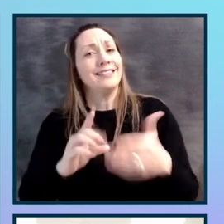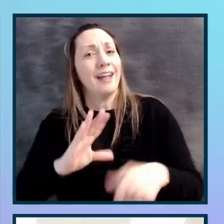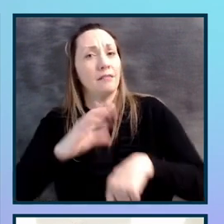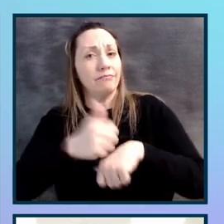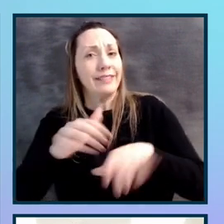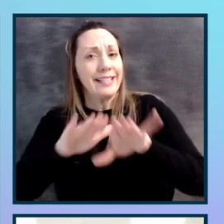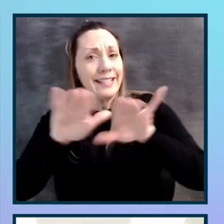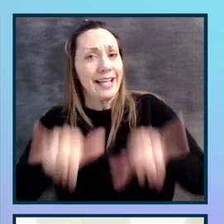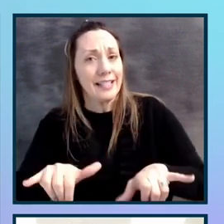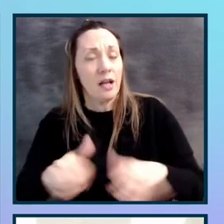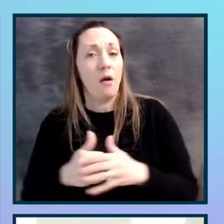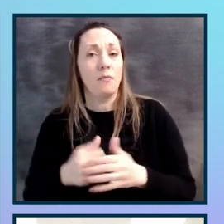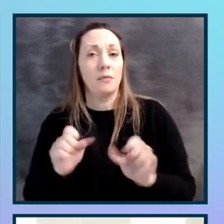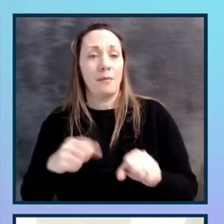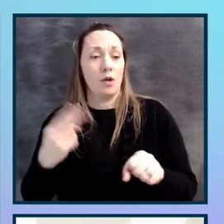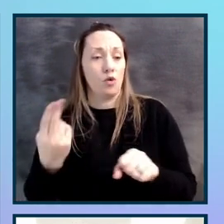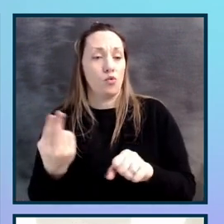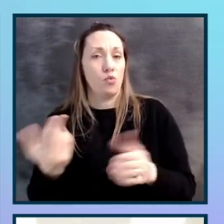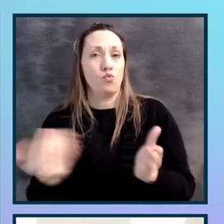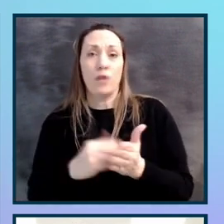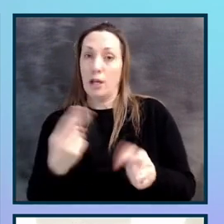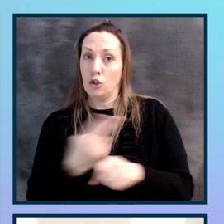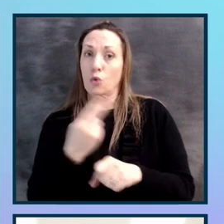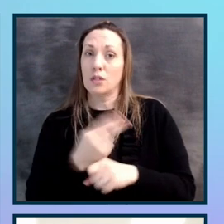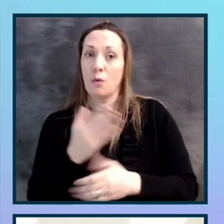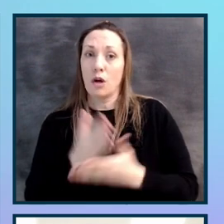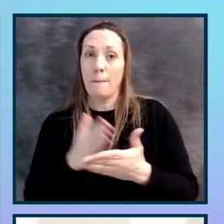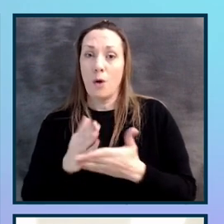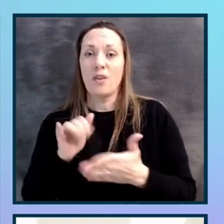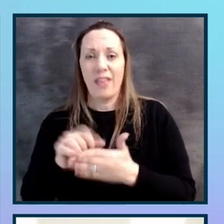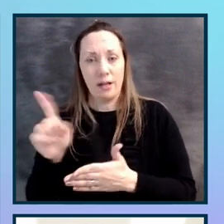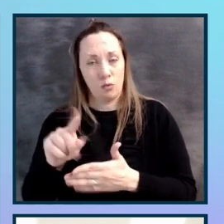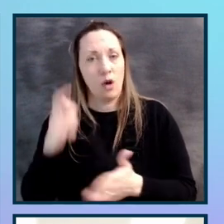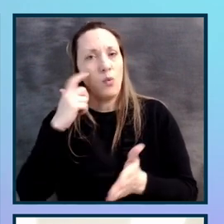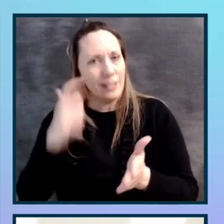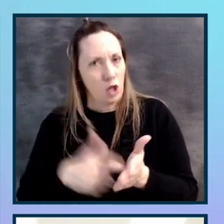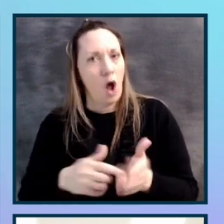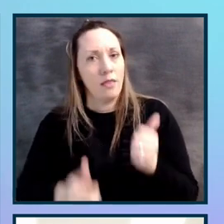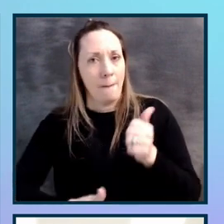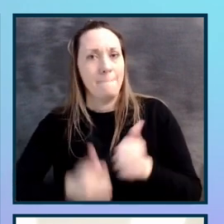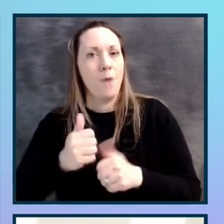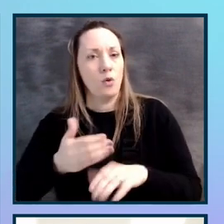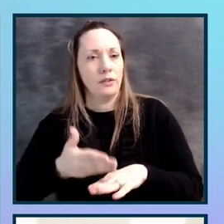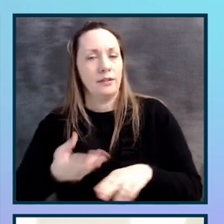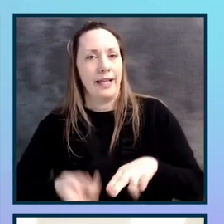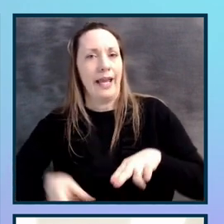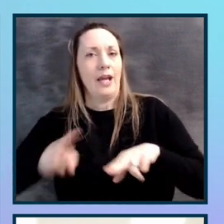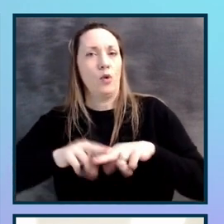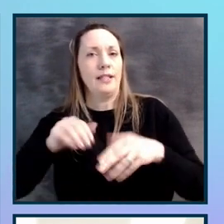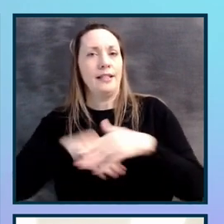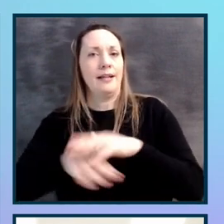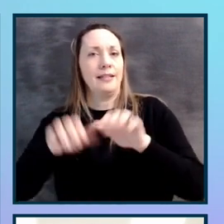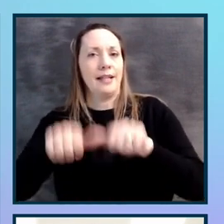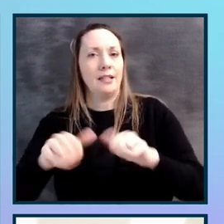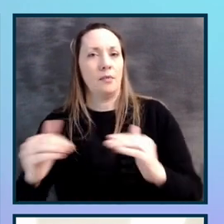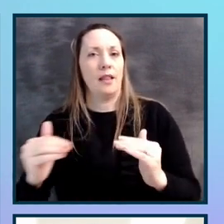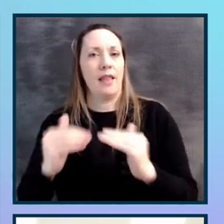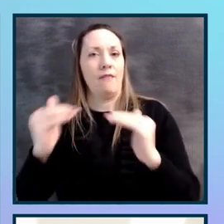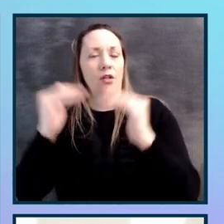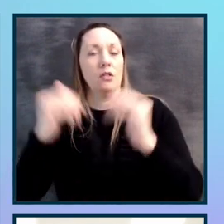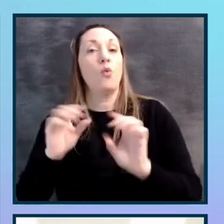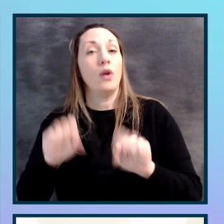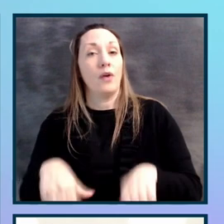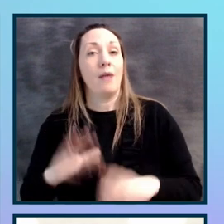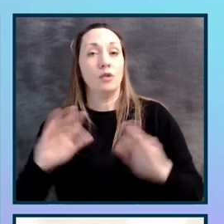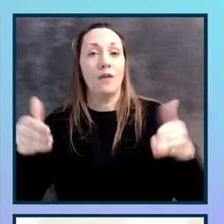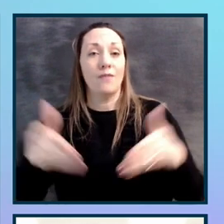reusable components across your platform, this is where we saw the most increase in our accessibility levels. We were able to